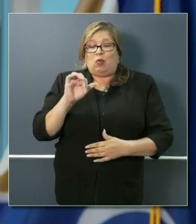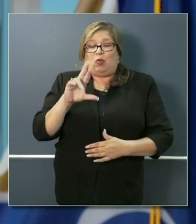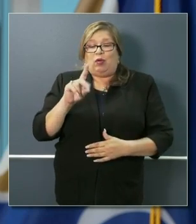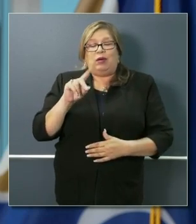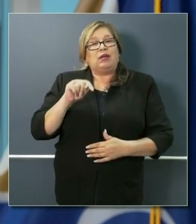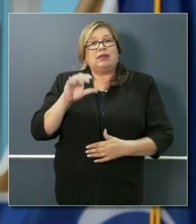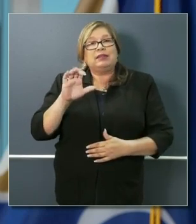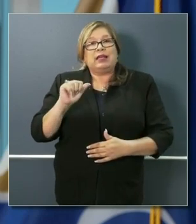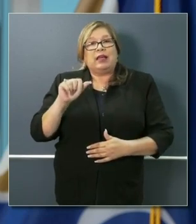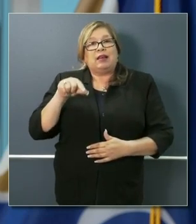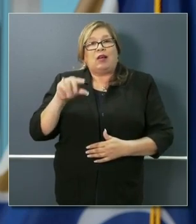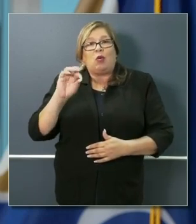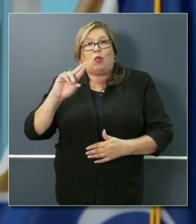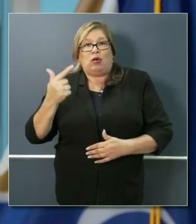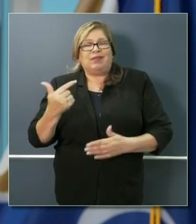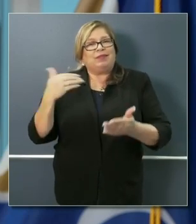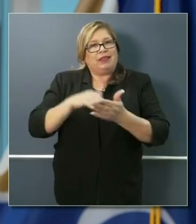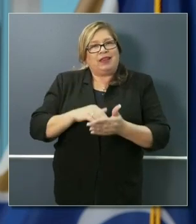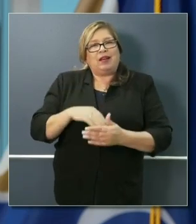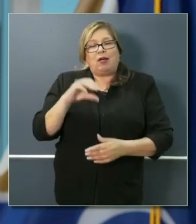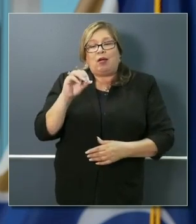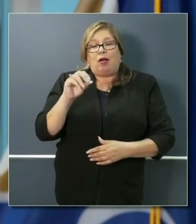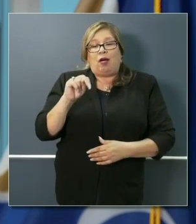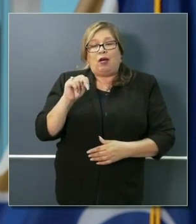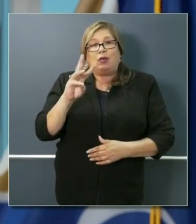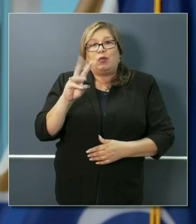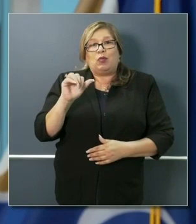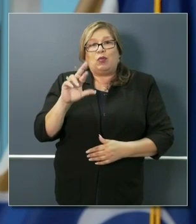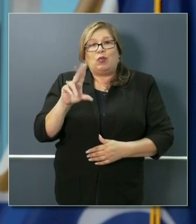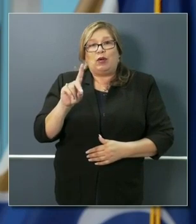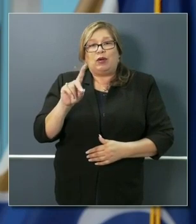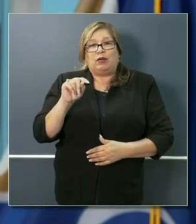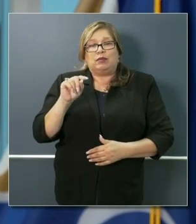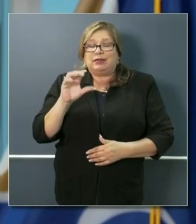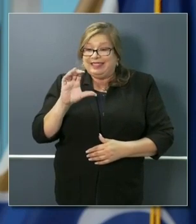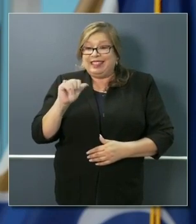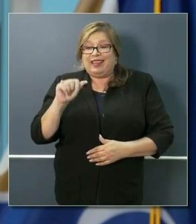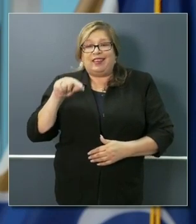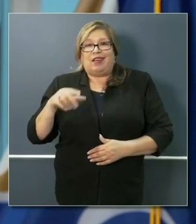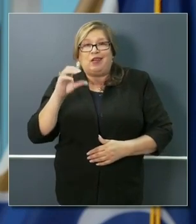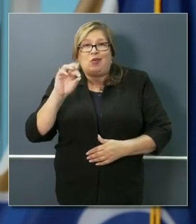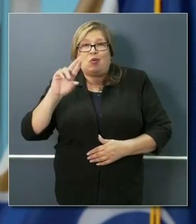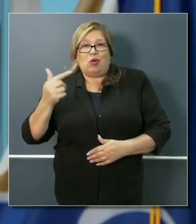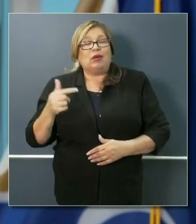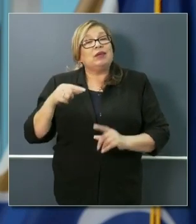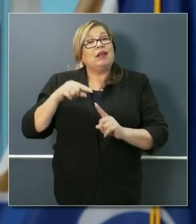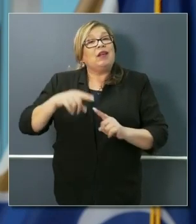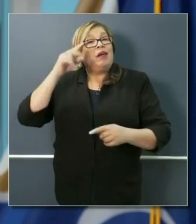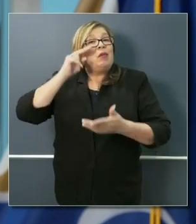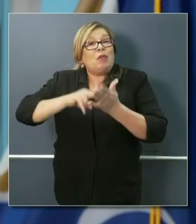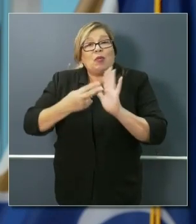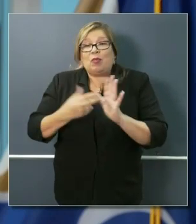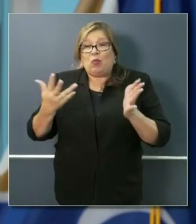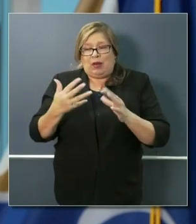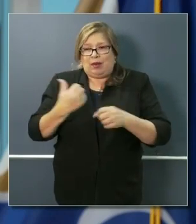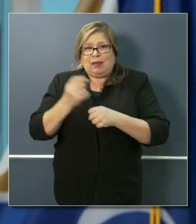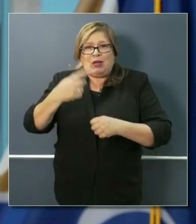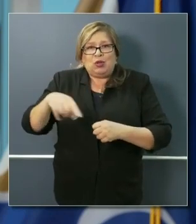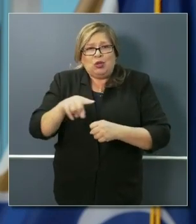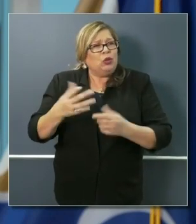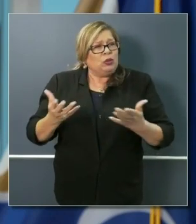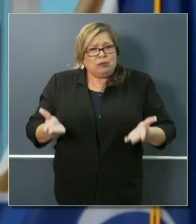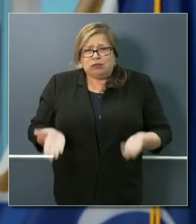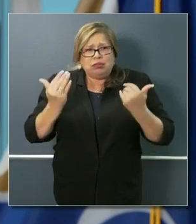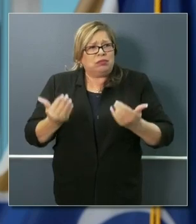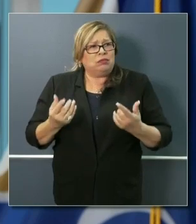And that's about getting us back up on our feet, not just small businesses, now people that have been laid